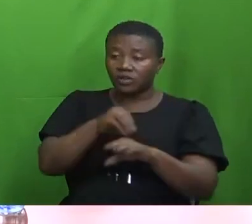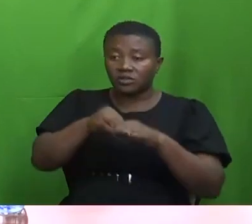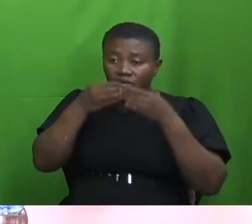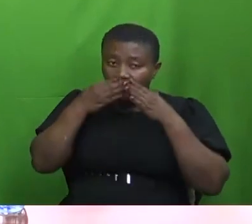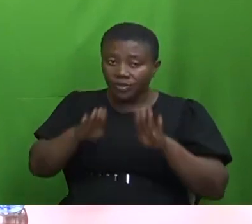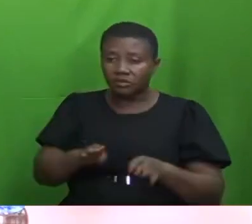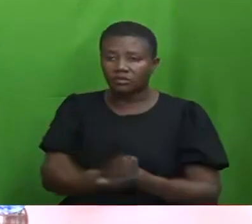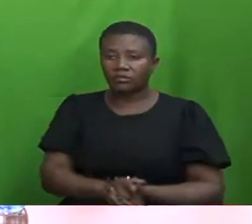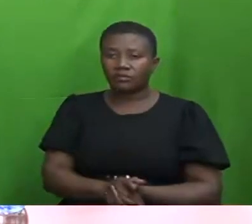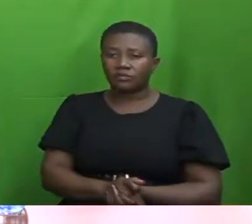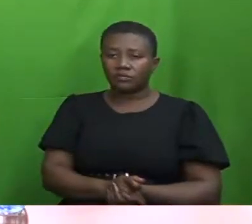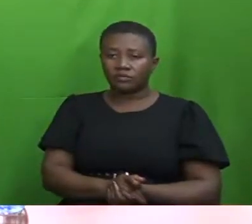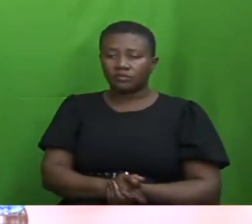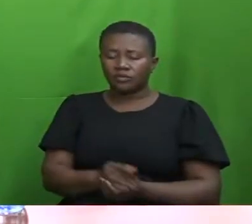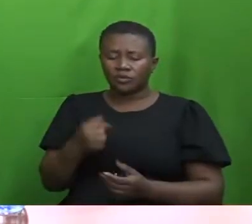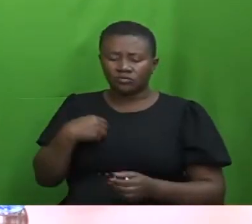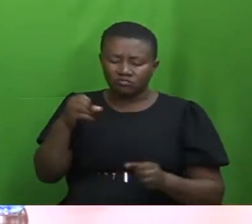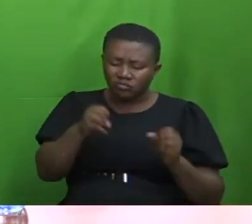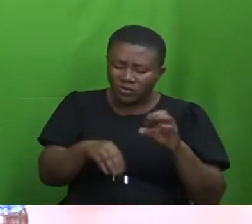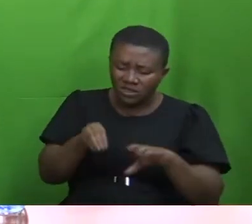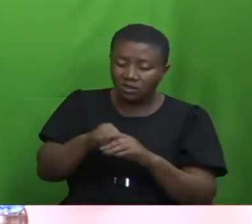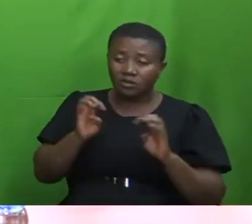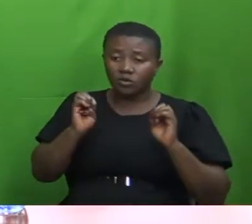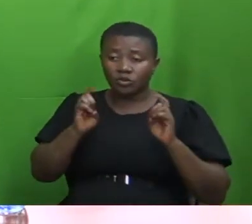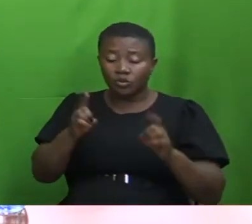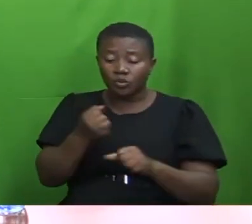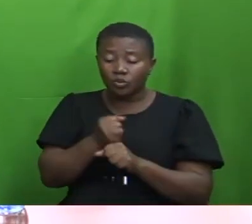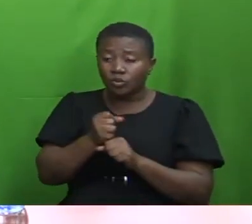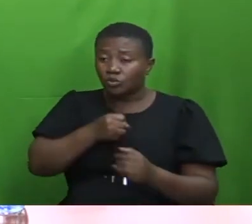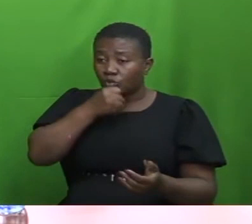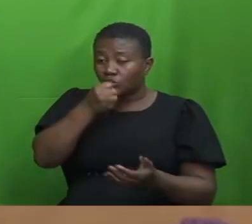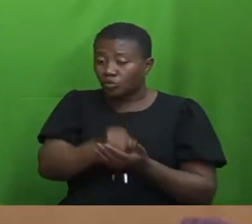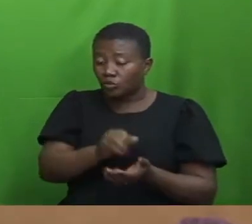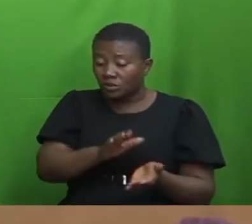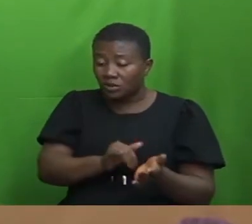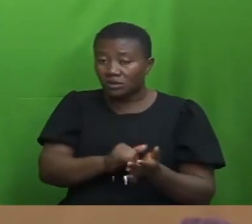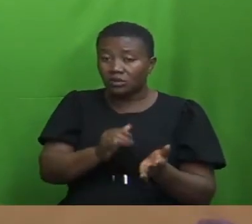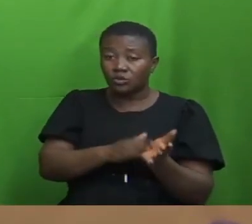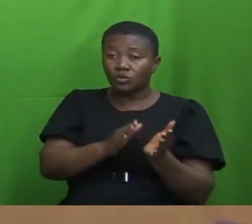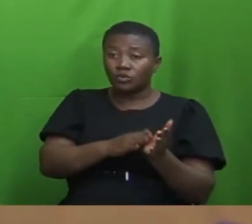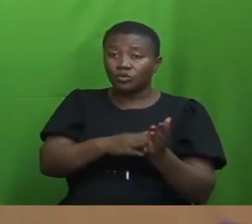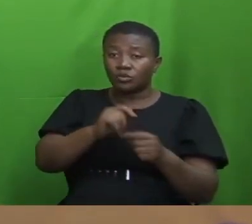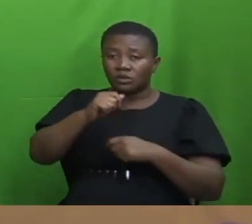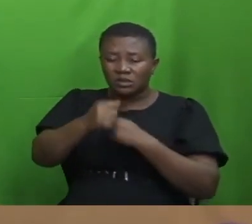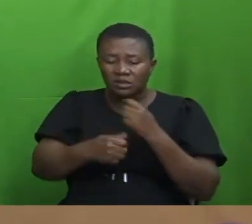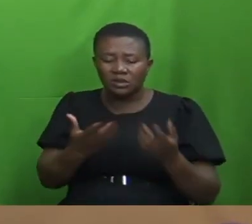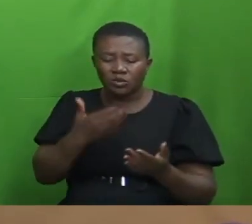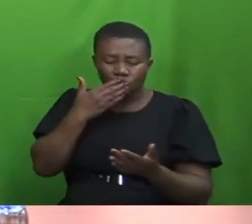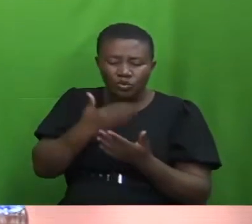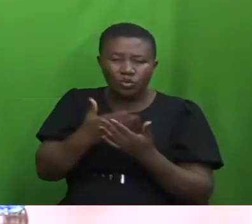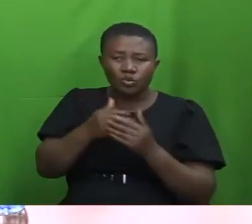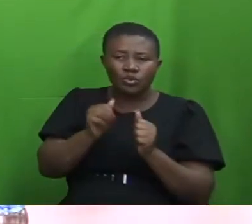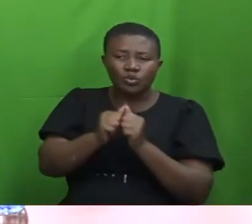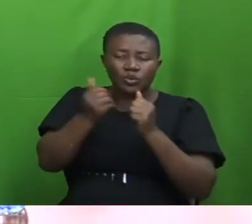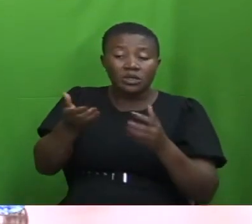We invested immensely in education to ensure that school years were not disrupted, and we did so because